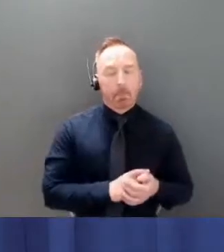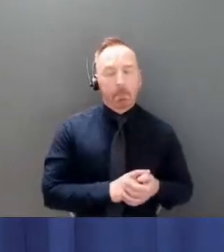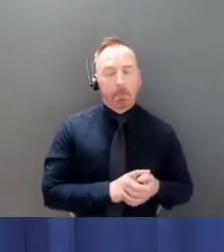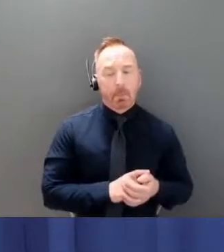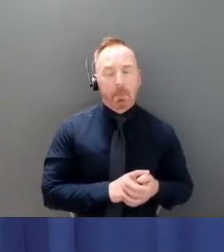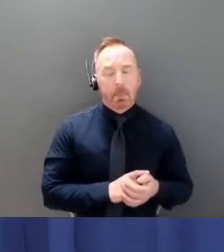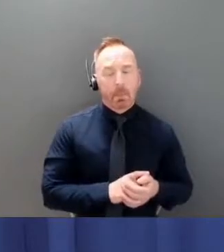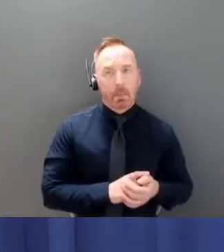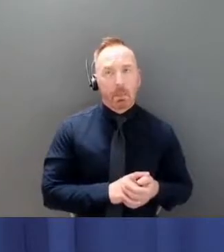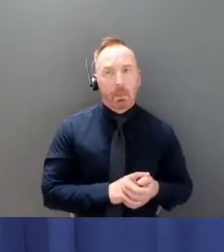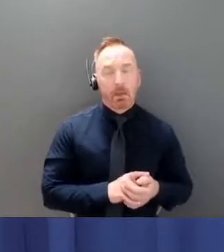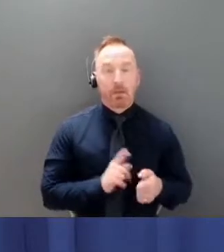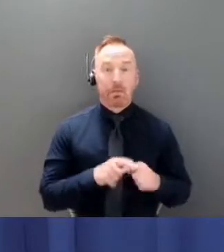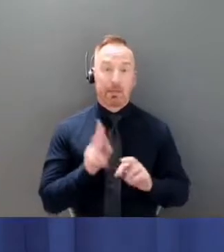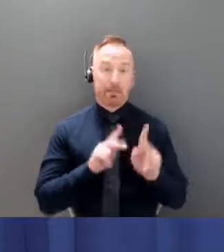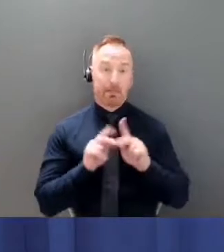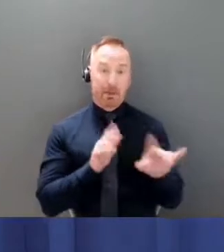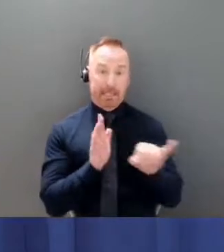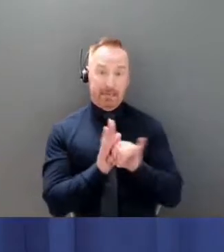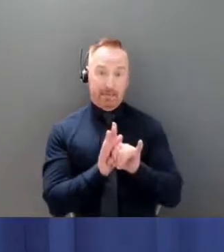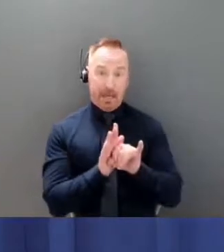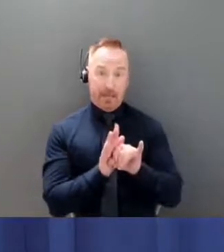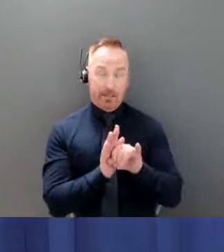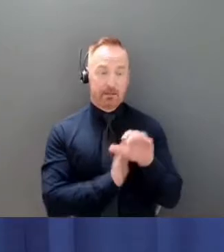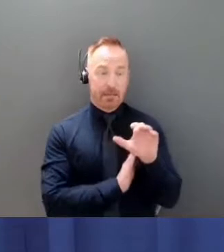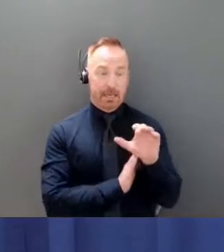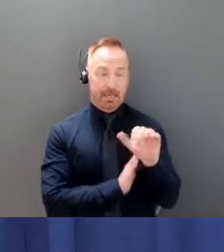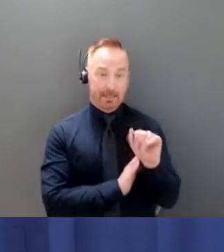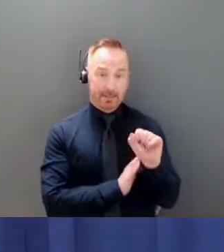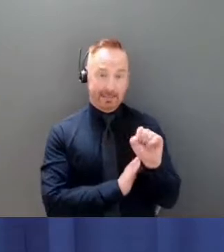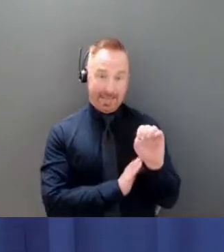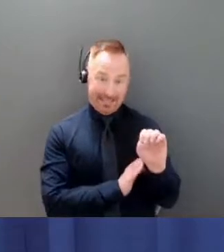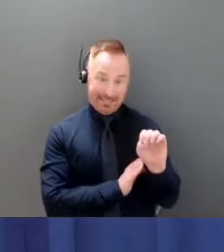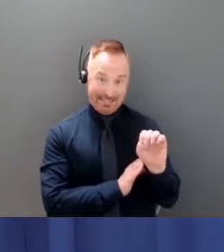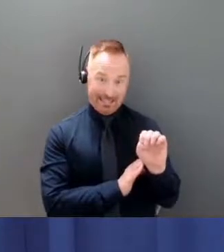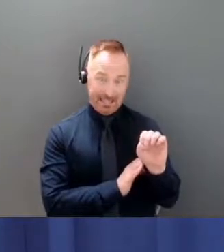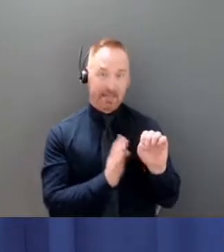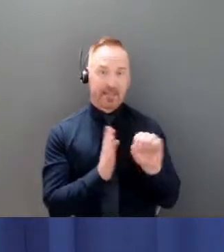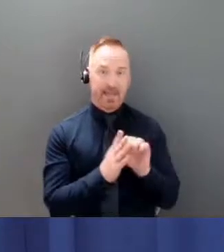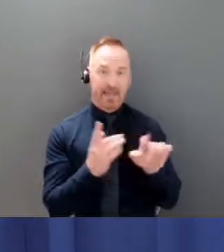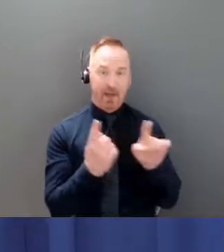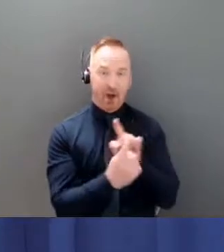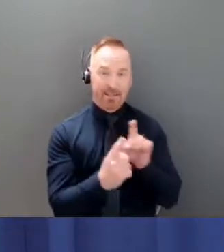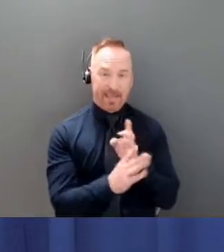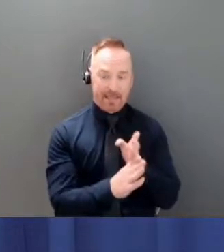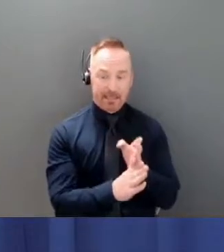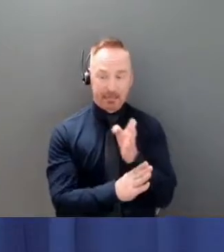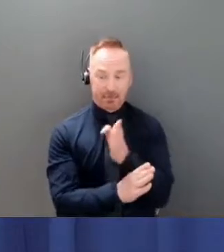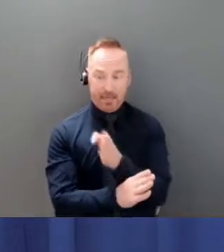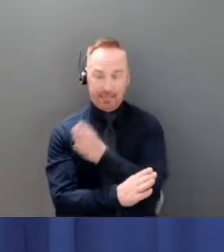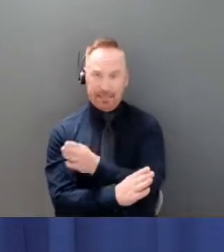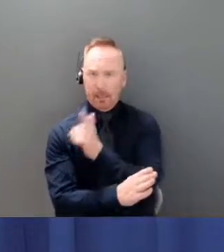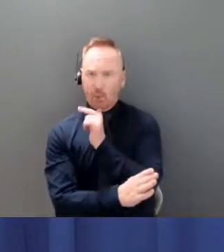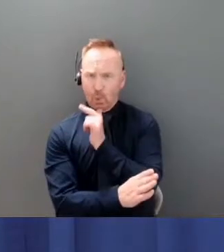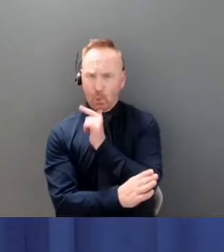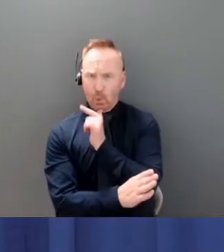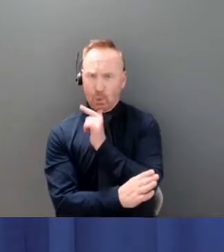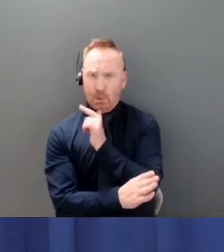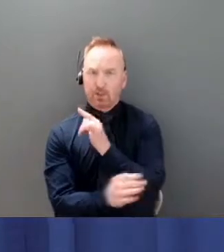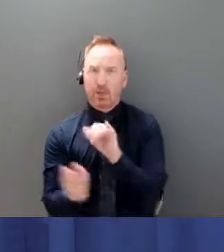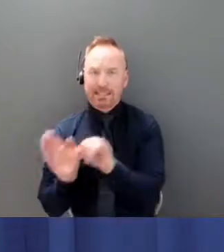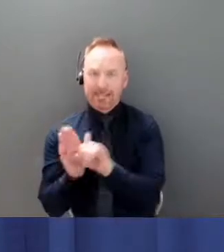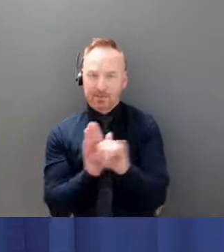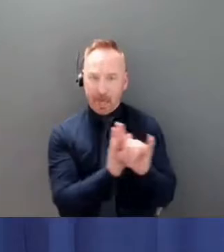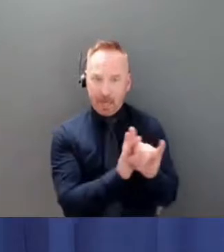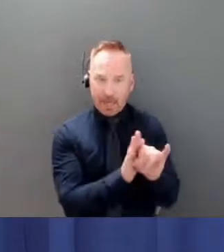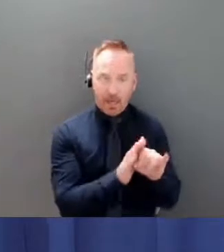identified as cases as always it's it's determining who the contacts are and and and doing those uh you know the case